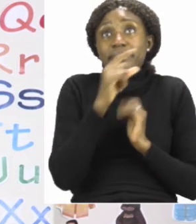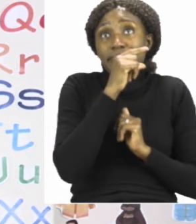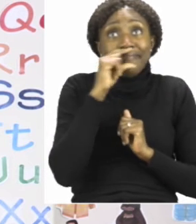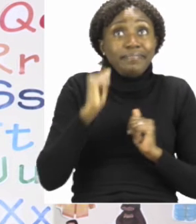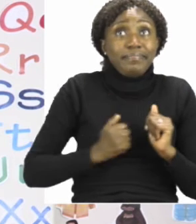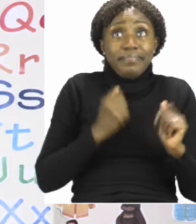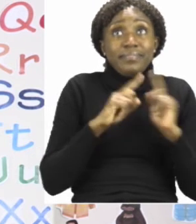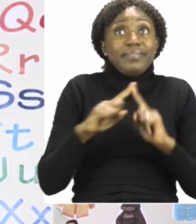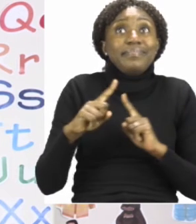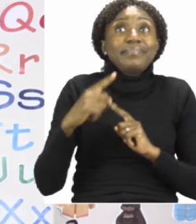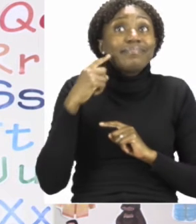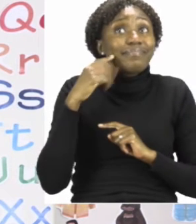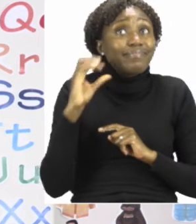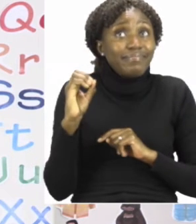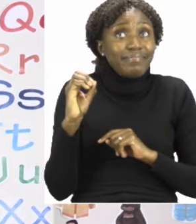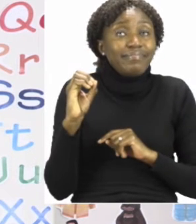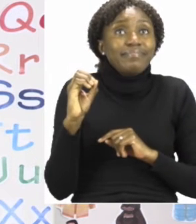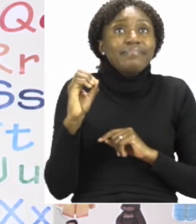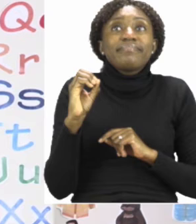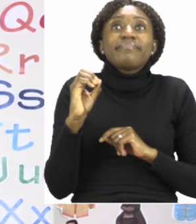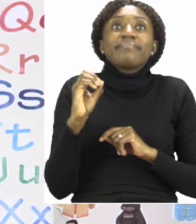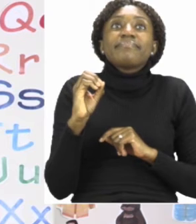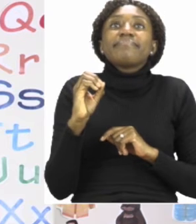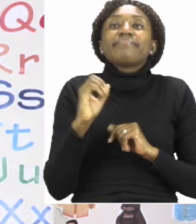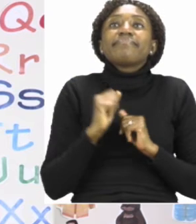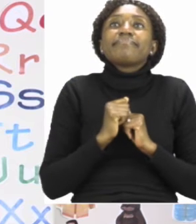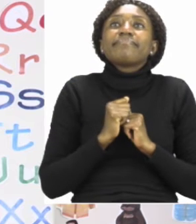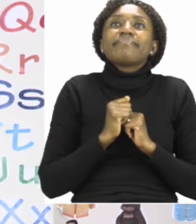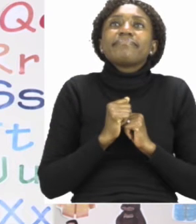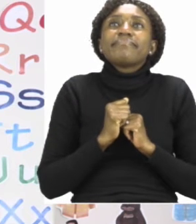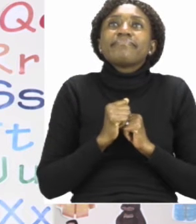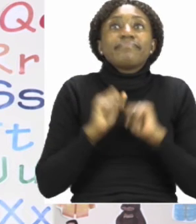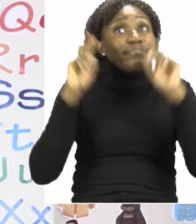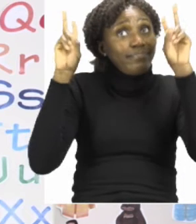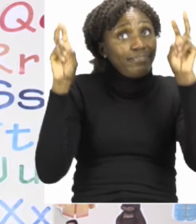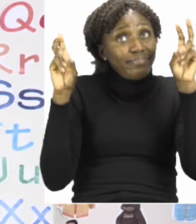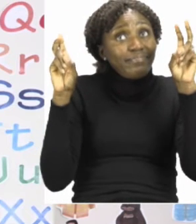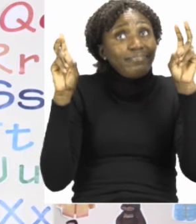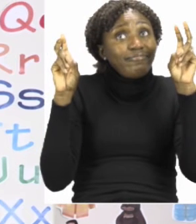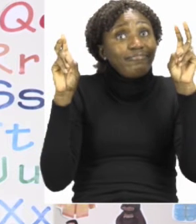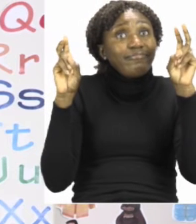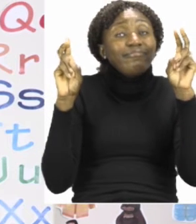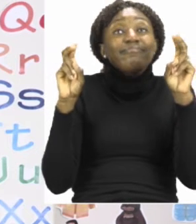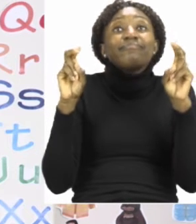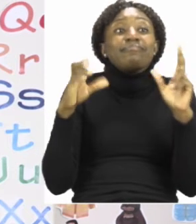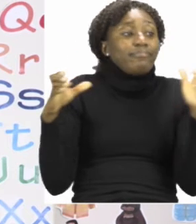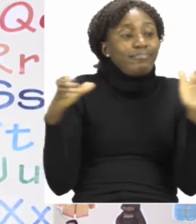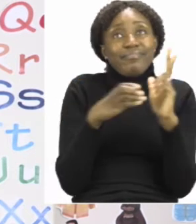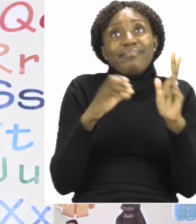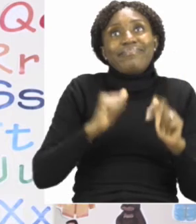is Teacher Hartung. Now our theme for this week is My